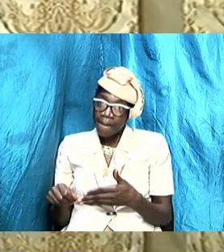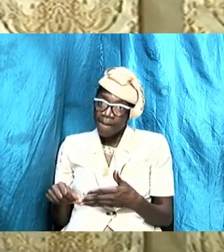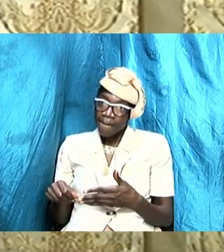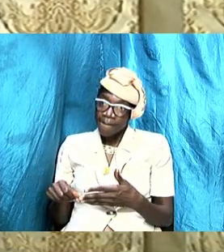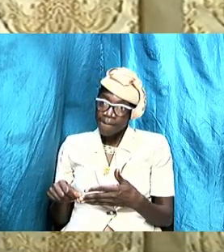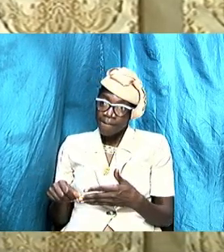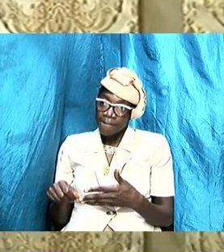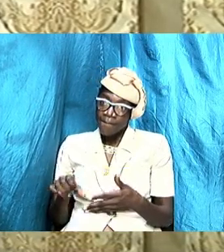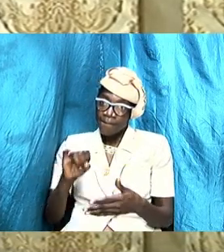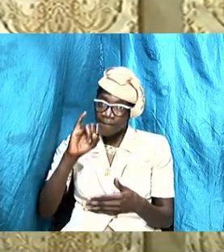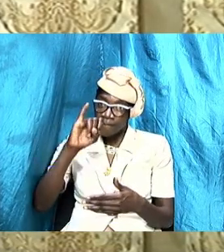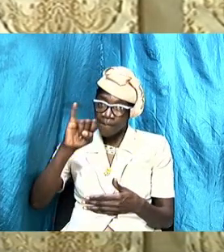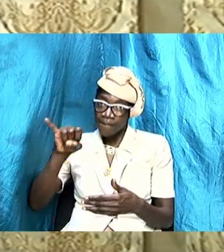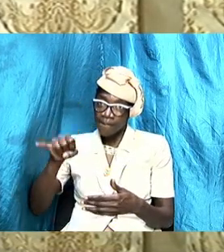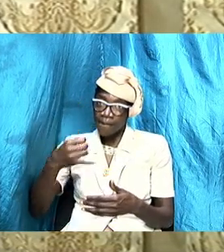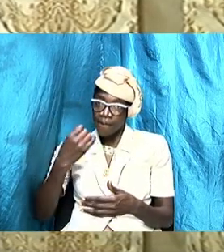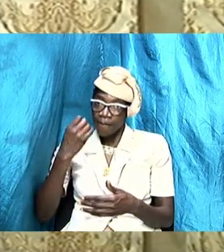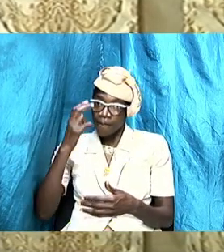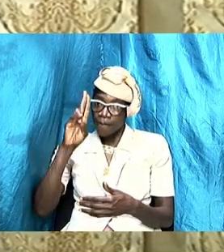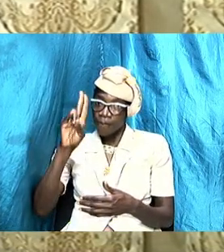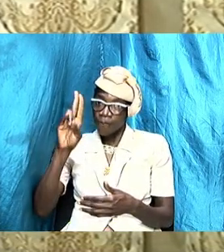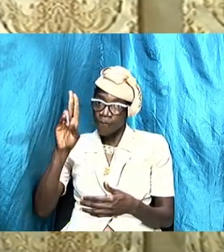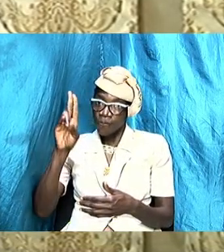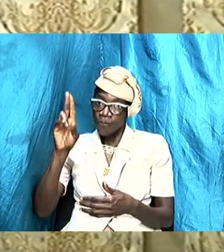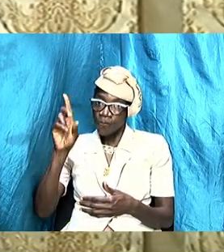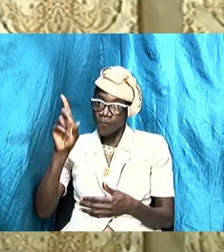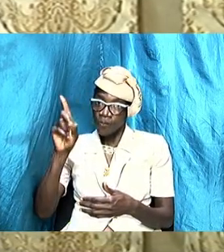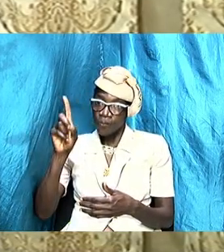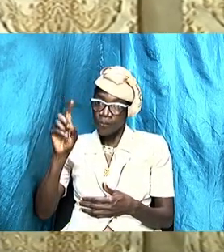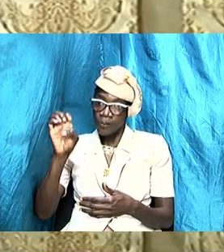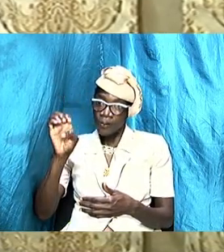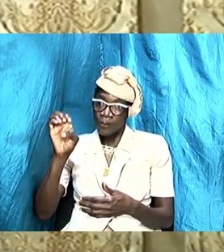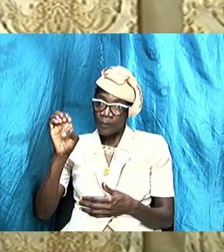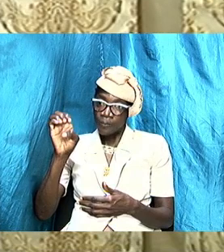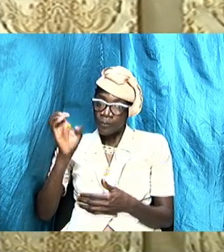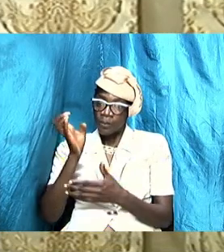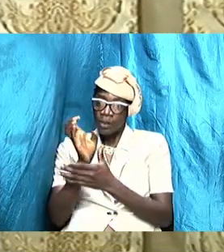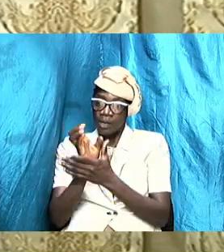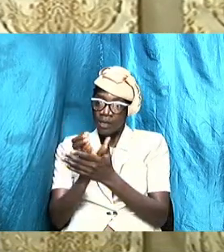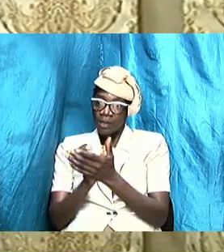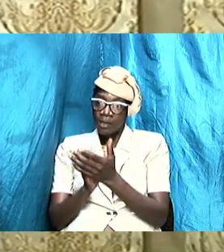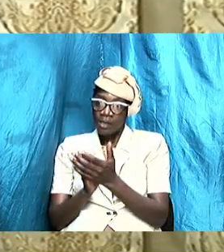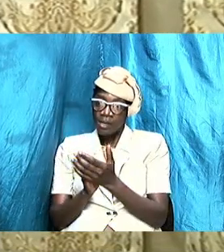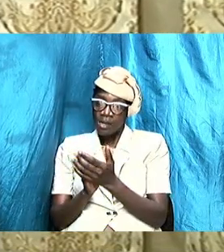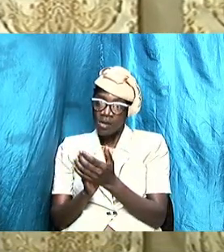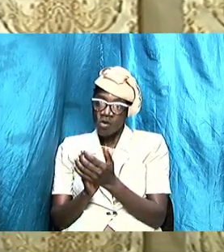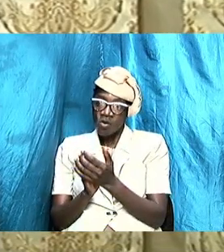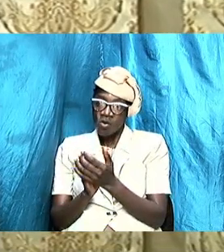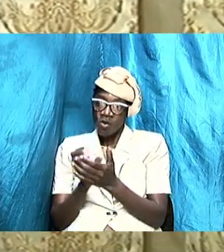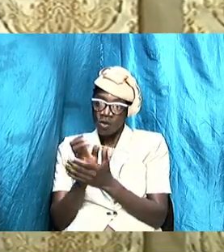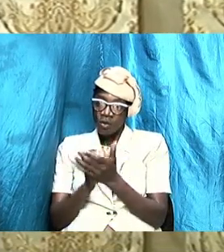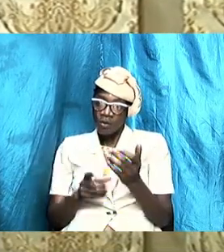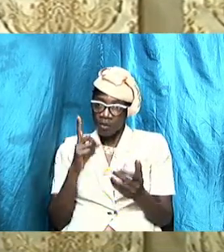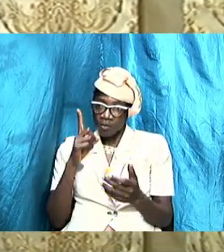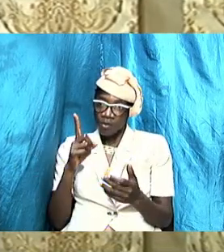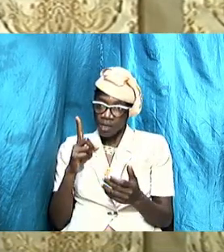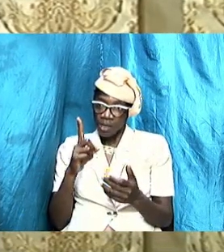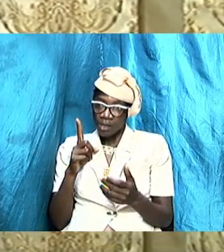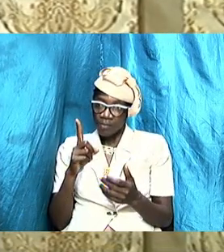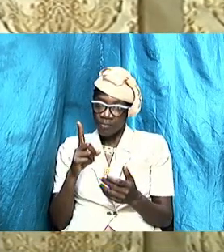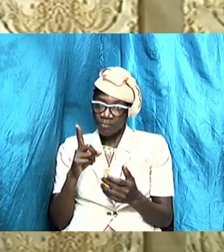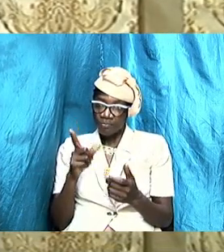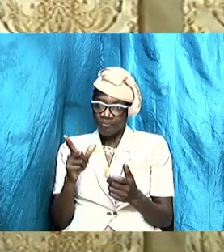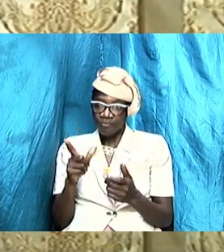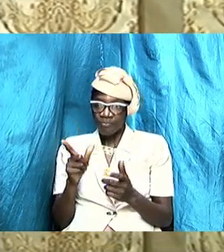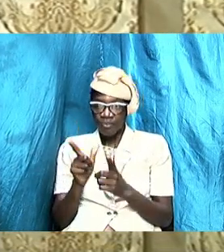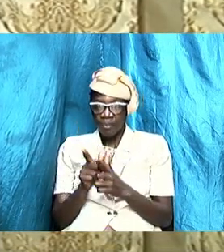could turn to Jude, it only has one chapter so we'll turn to the book of Jude and just the first few verses